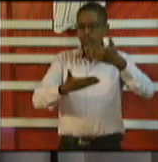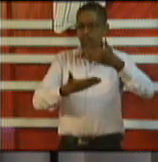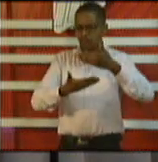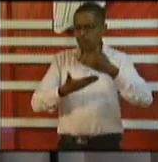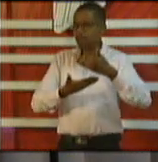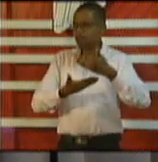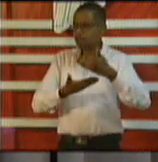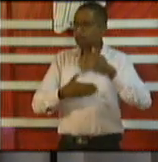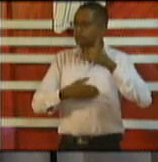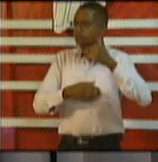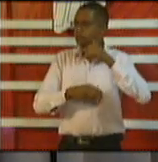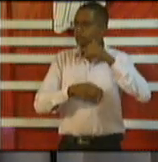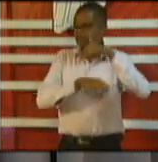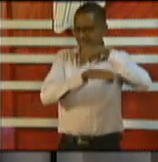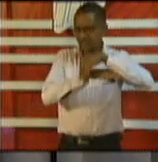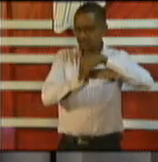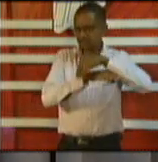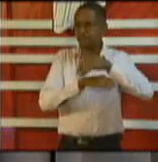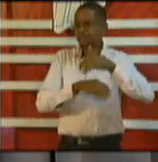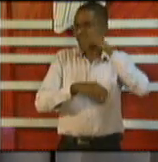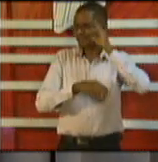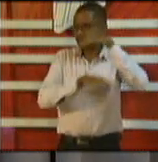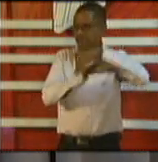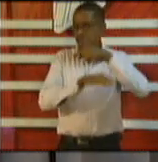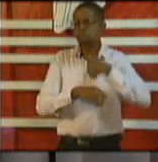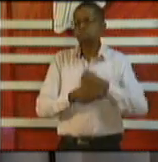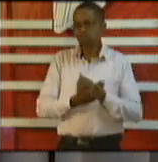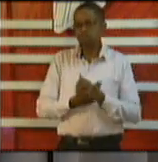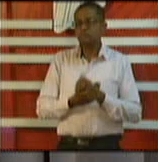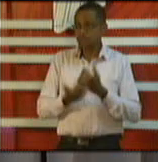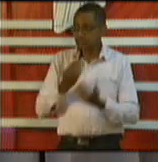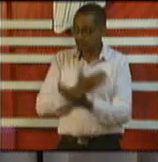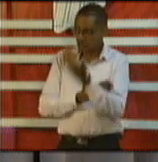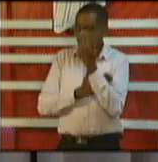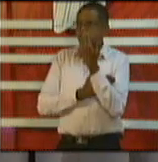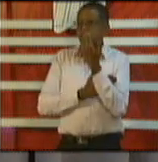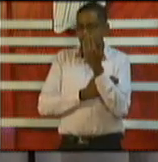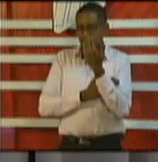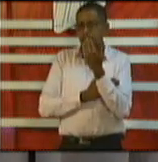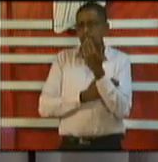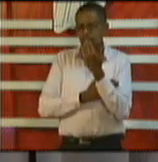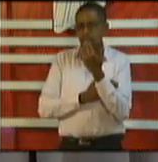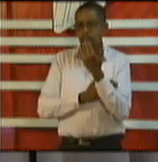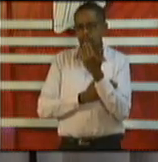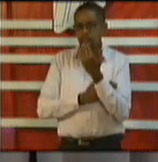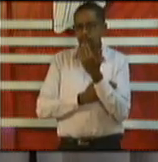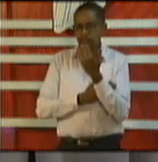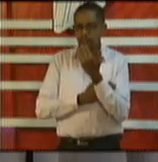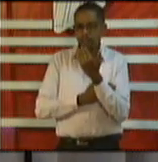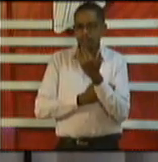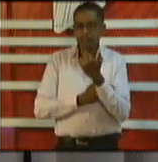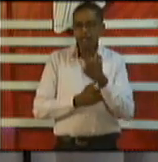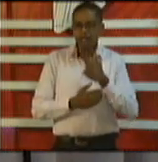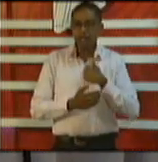as well and I've been asked to take a look into it with this charge that's being